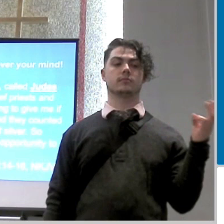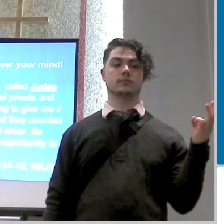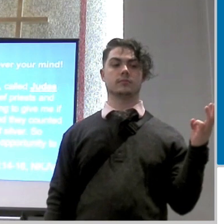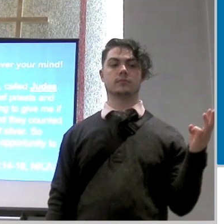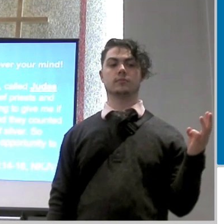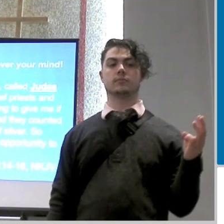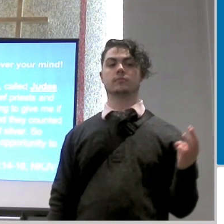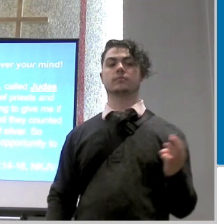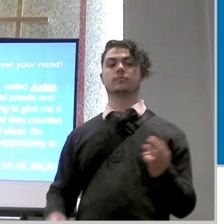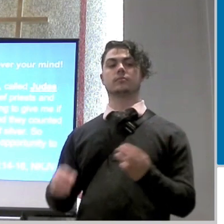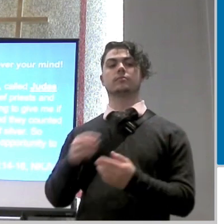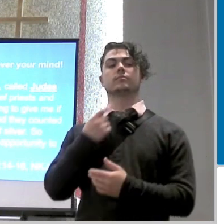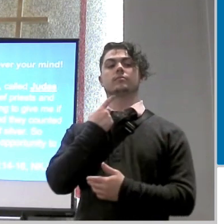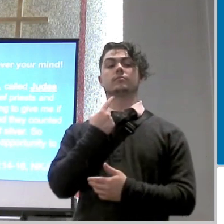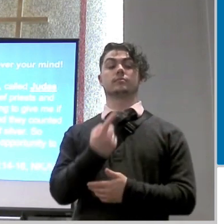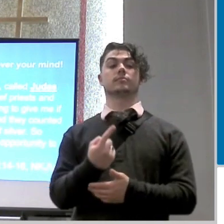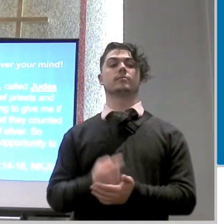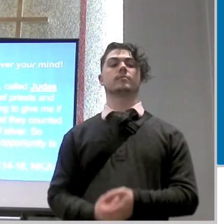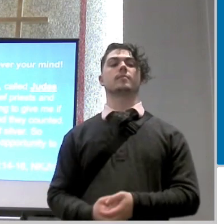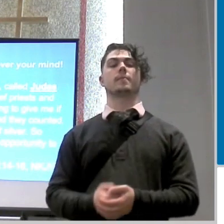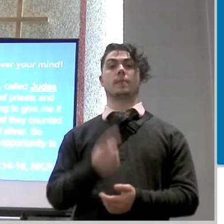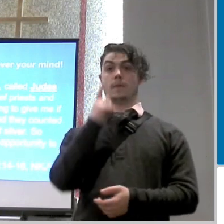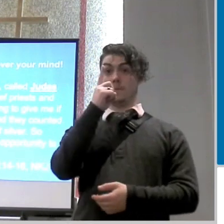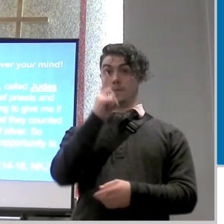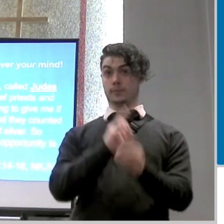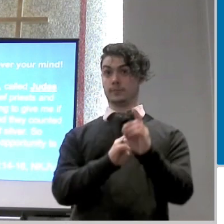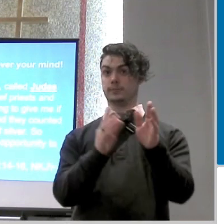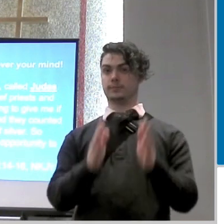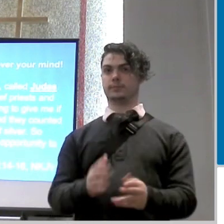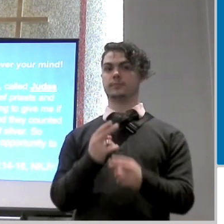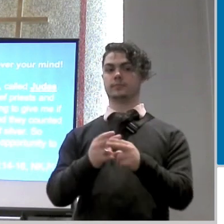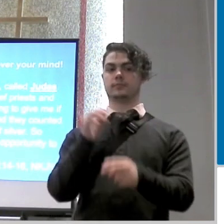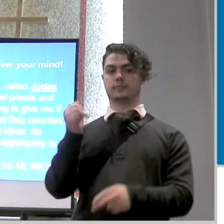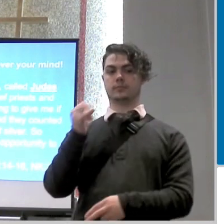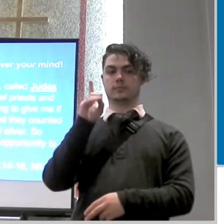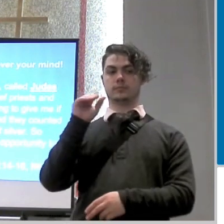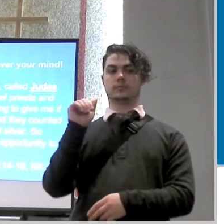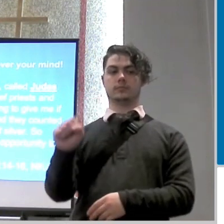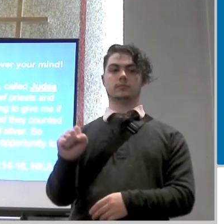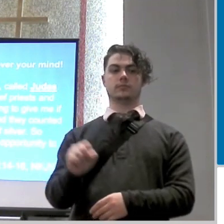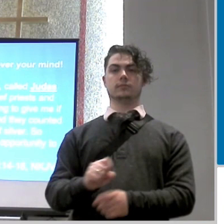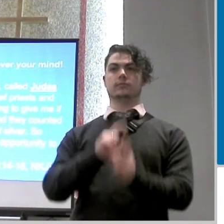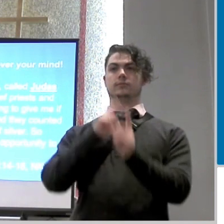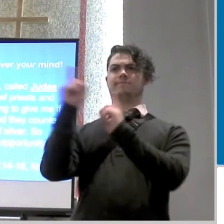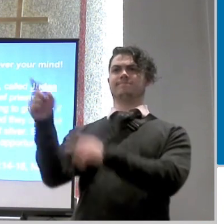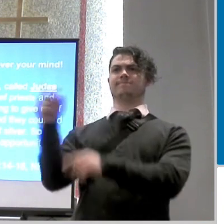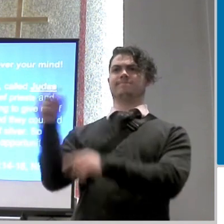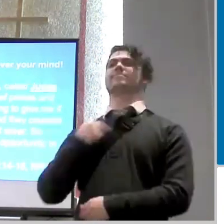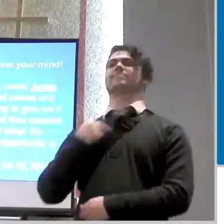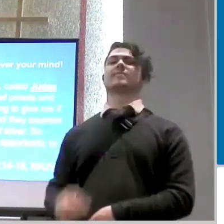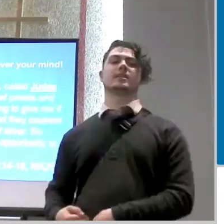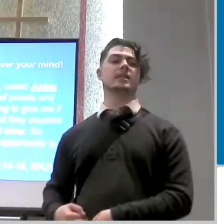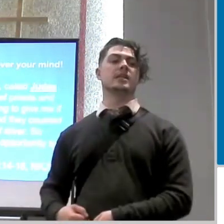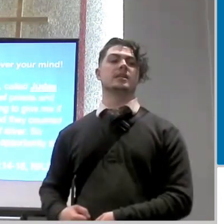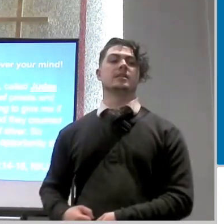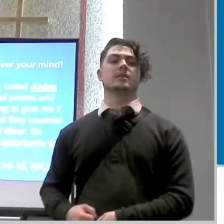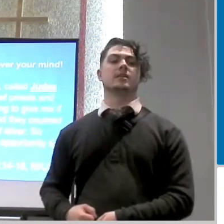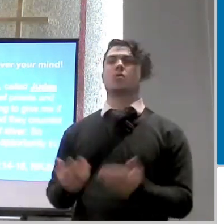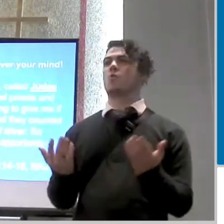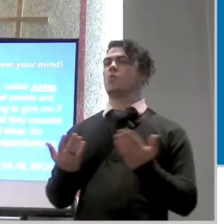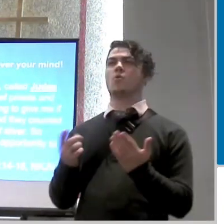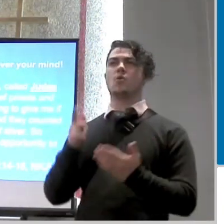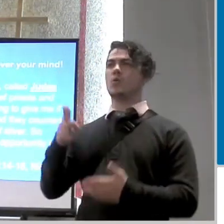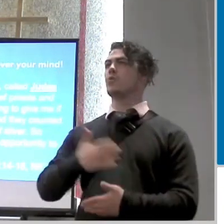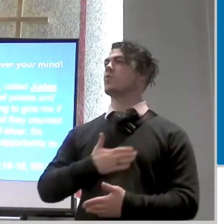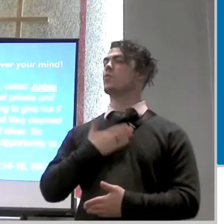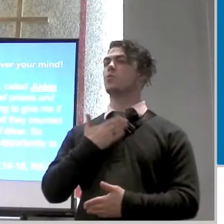the bible says here that one of the 12 called judas iscariot went to the chief priest and said what are you willing to give